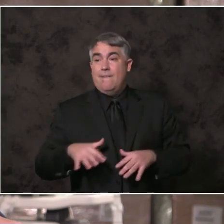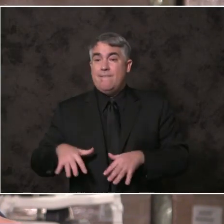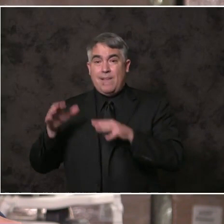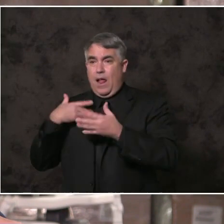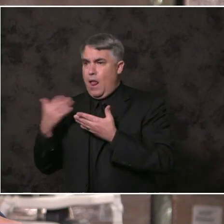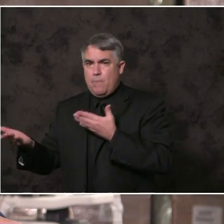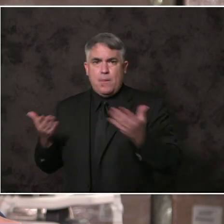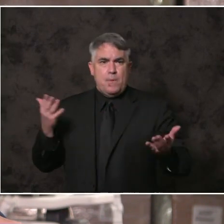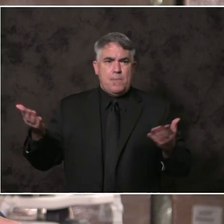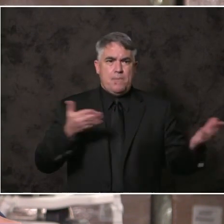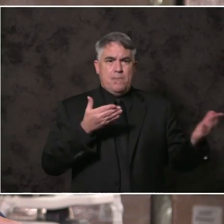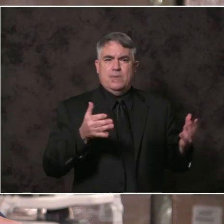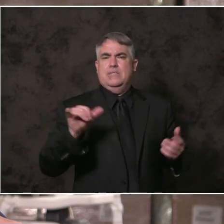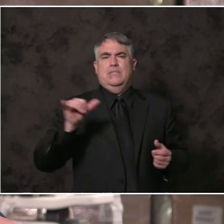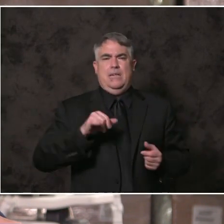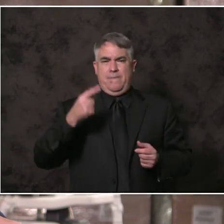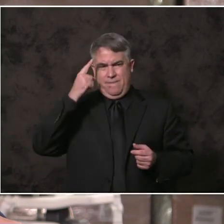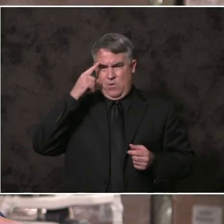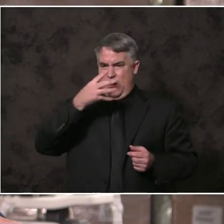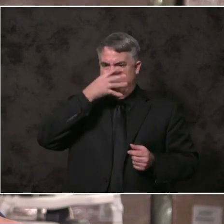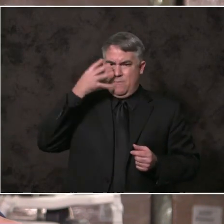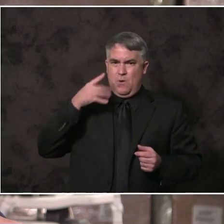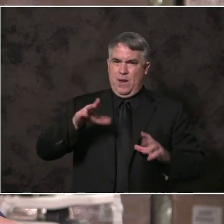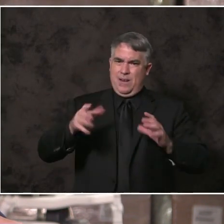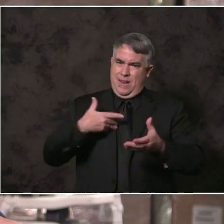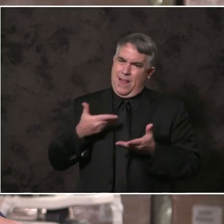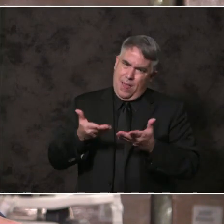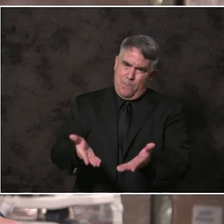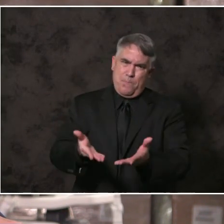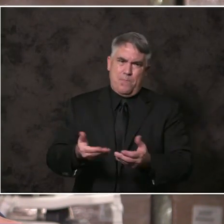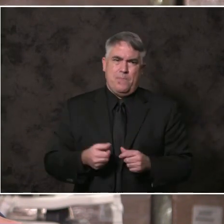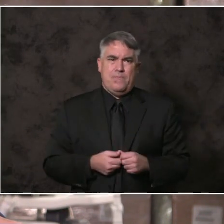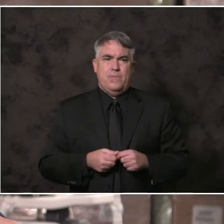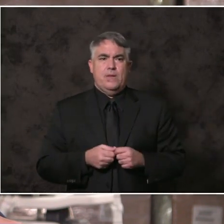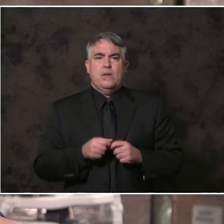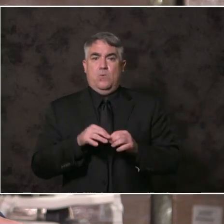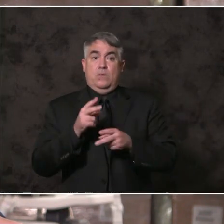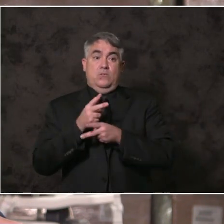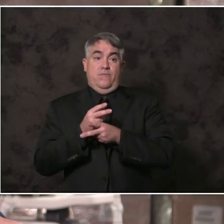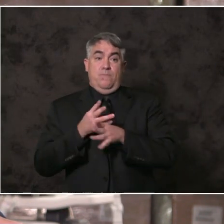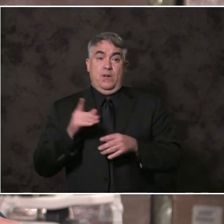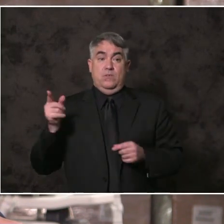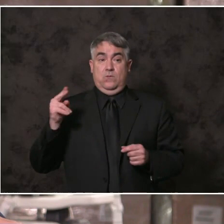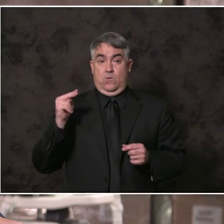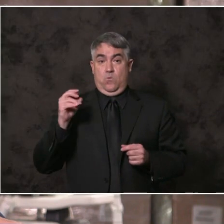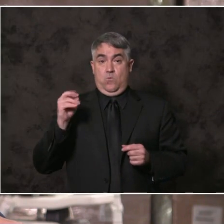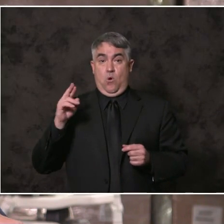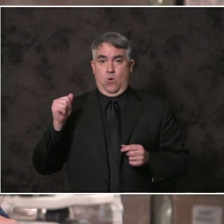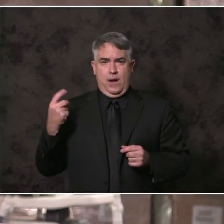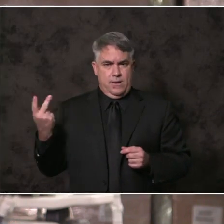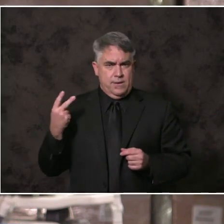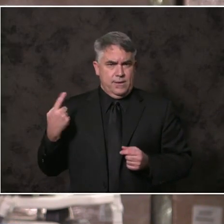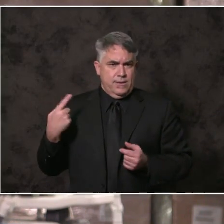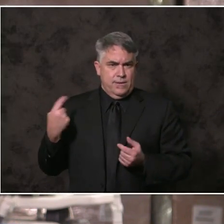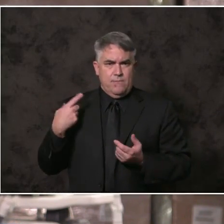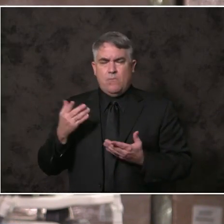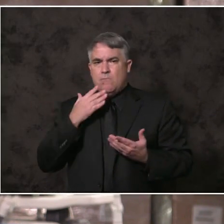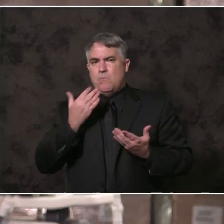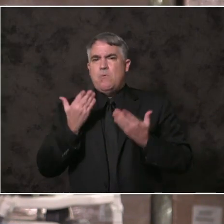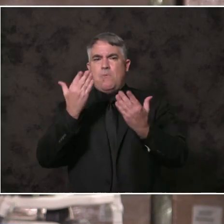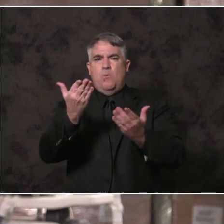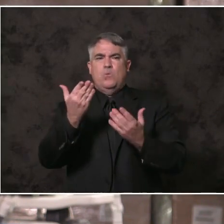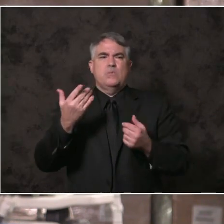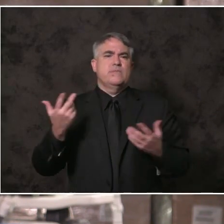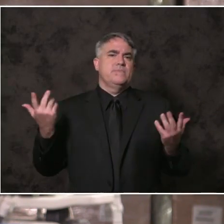And to coordinate these efforts and others, Supervisor Nora Vargas and myself will be proposing the creation of a County Office of